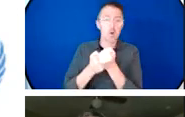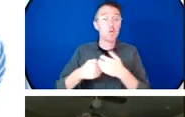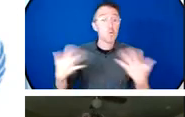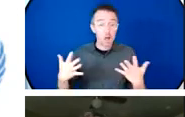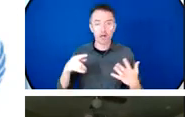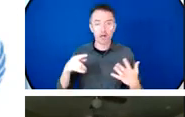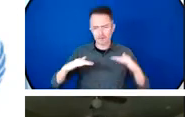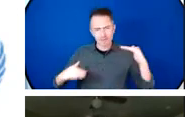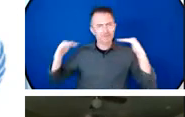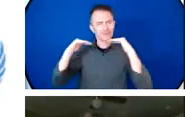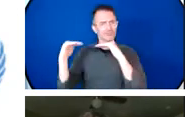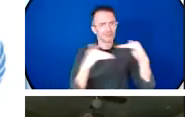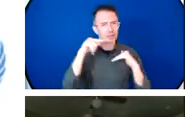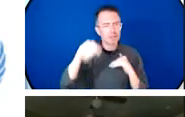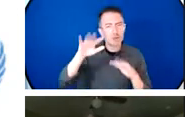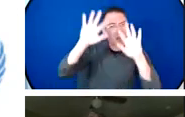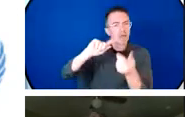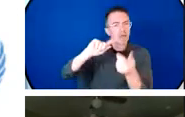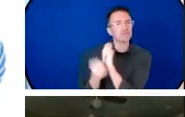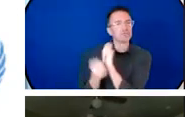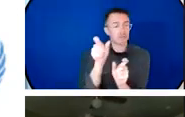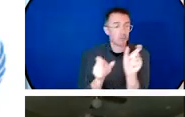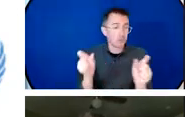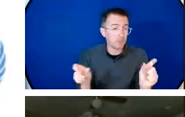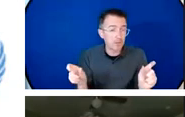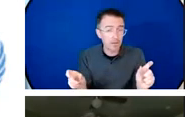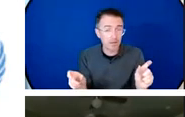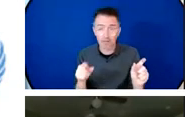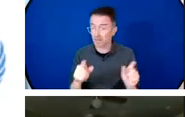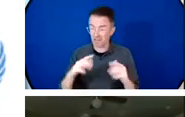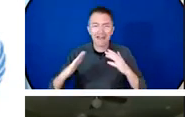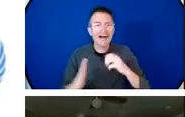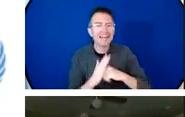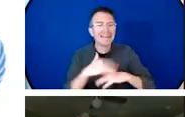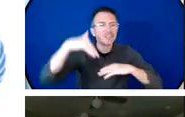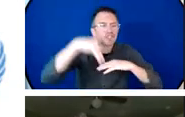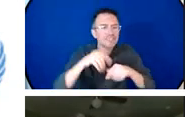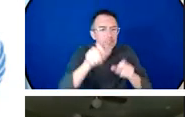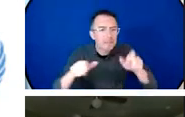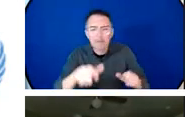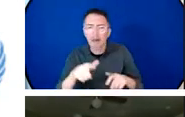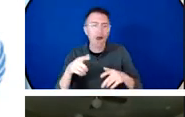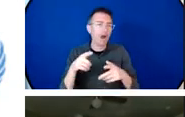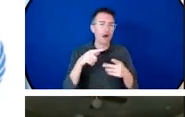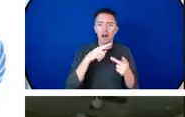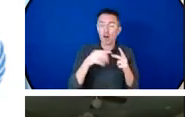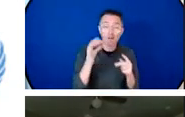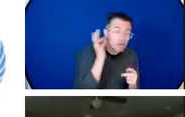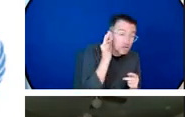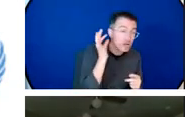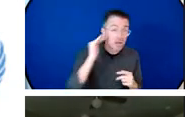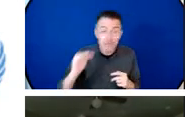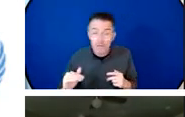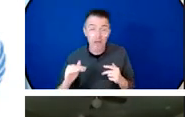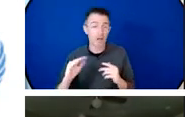with indigenous people women and girls youth and others who face the brunt of the climate crisis and yet have